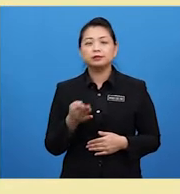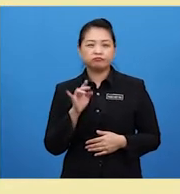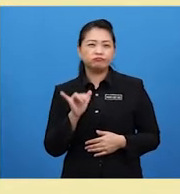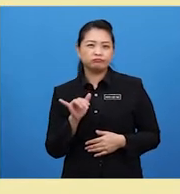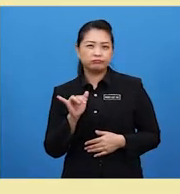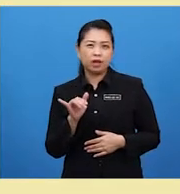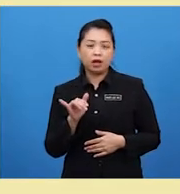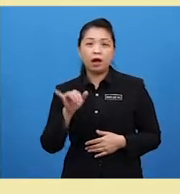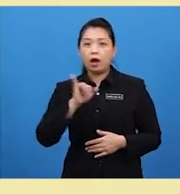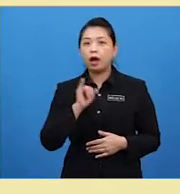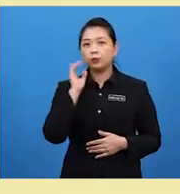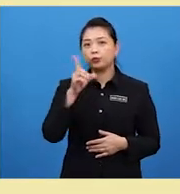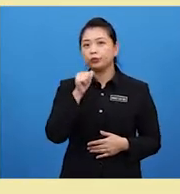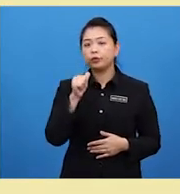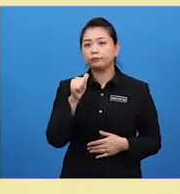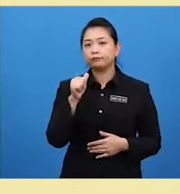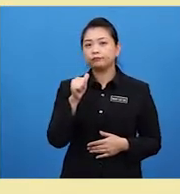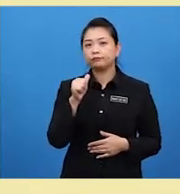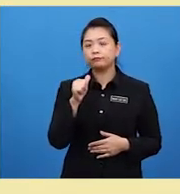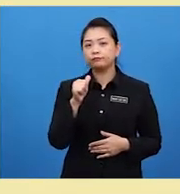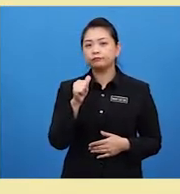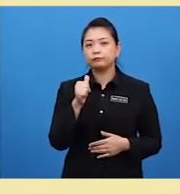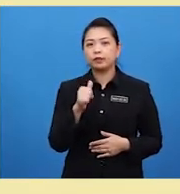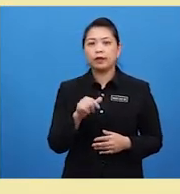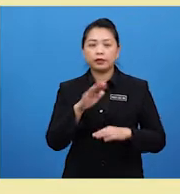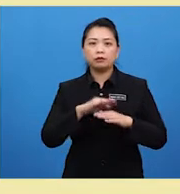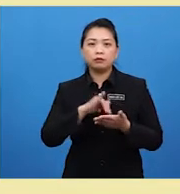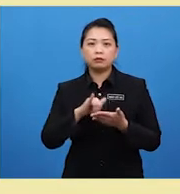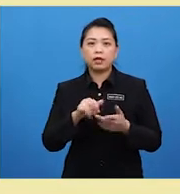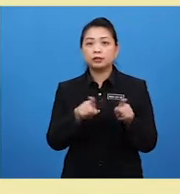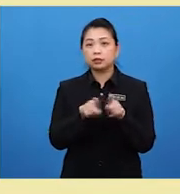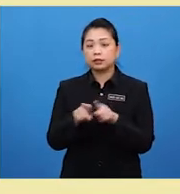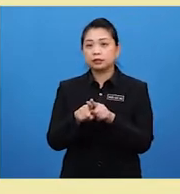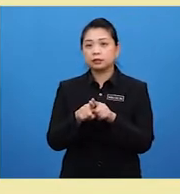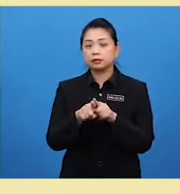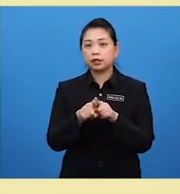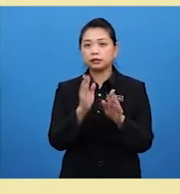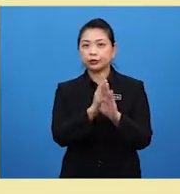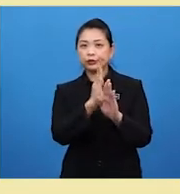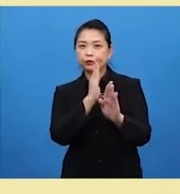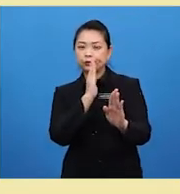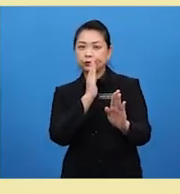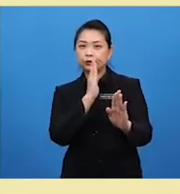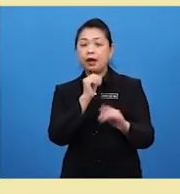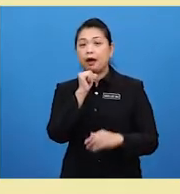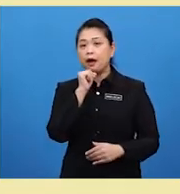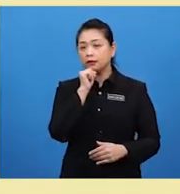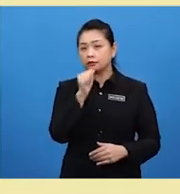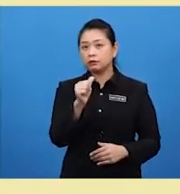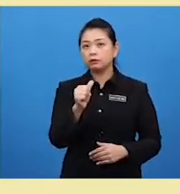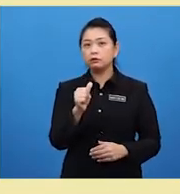Yeah, I wouldn't mind that at all As long as the queues aren't too long